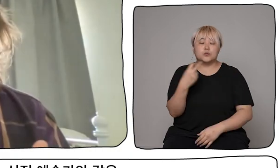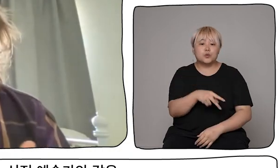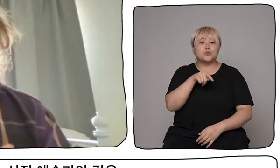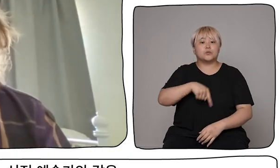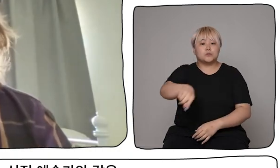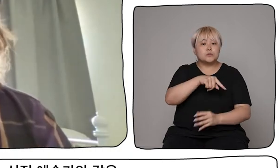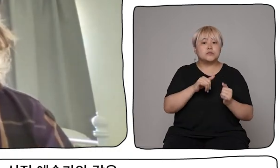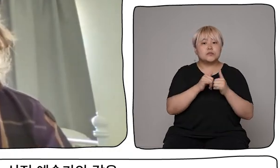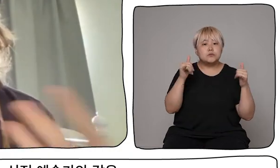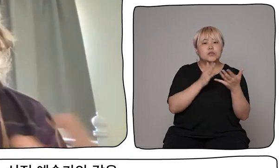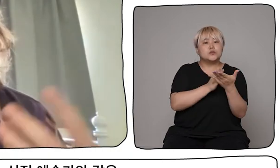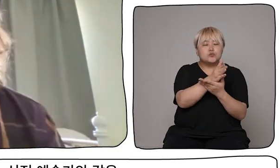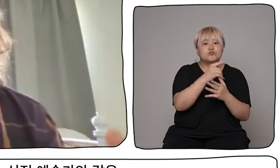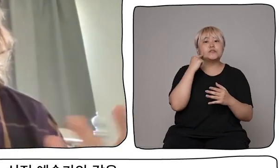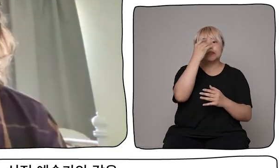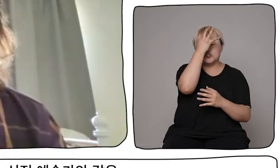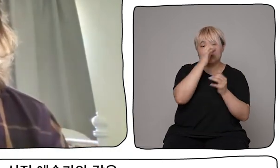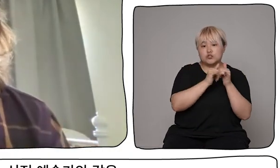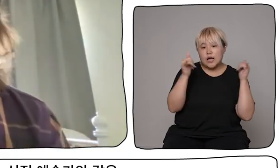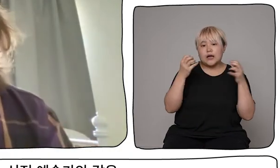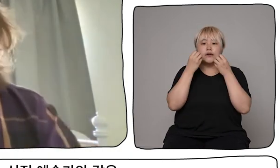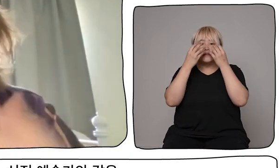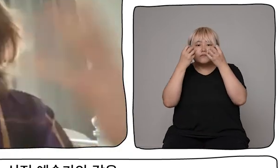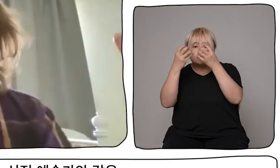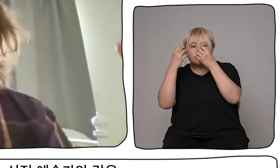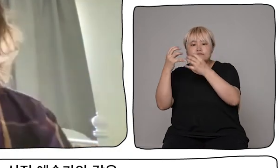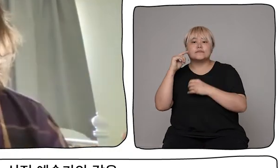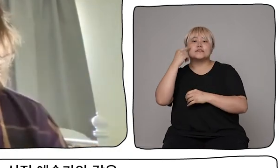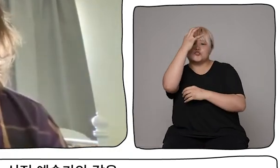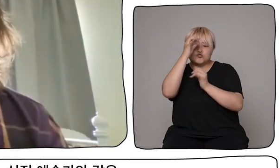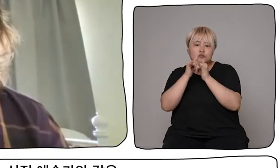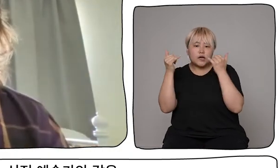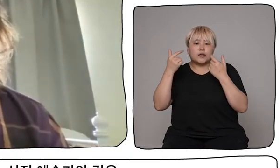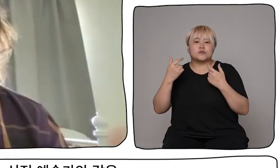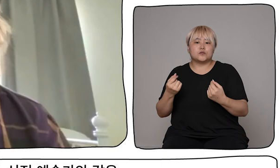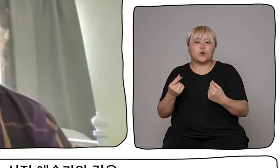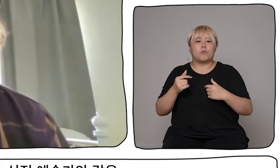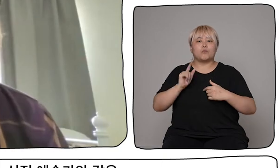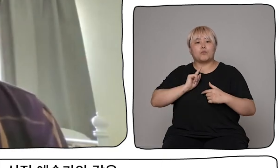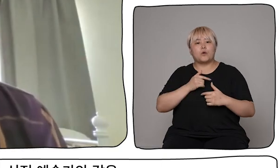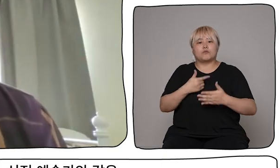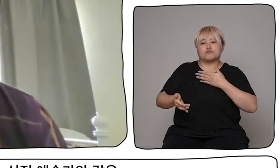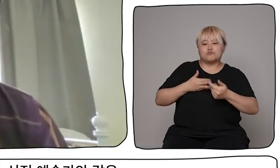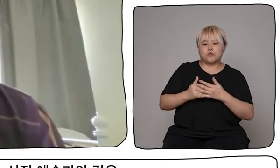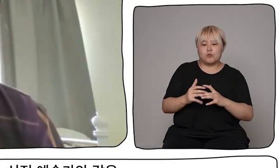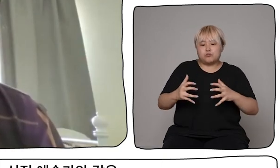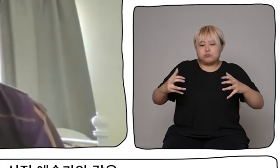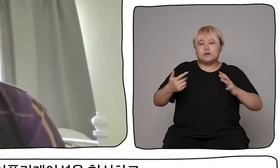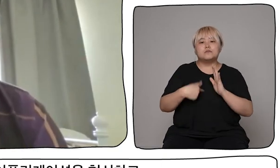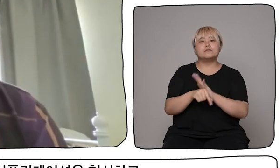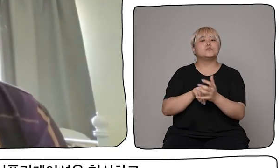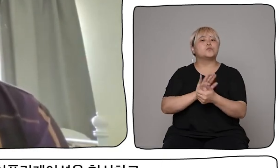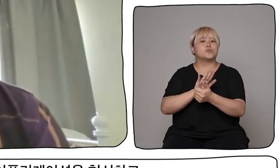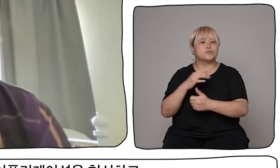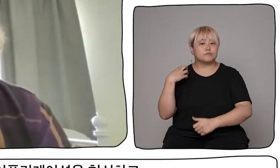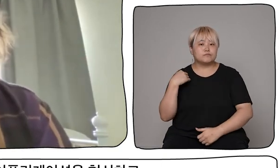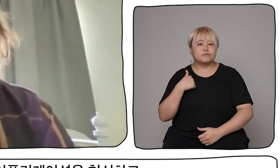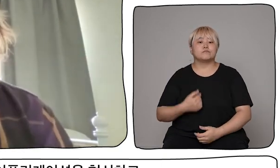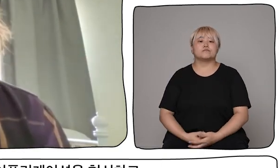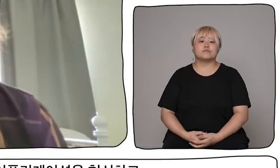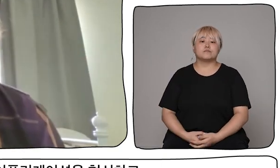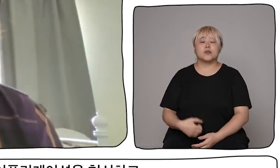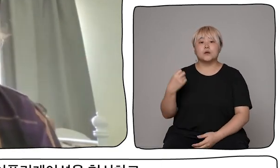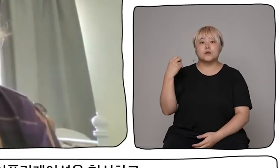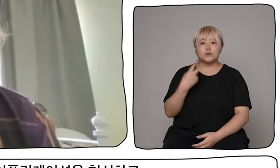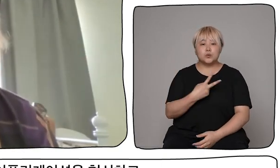that they have as enriching an experience of the arts as any other professional or emerging artist might. We're also going to continue to